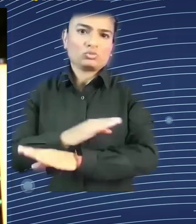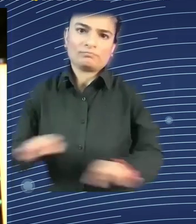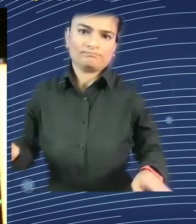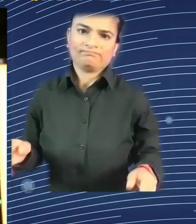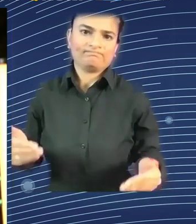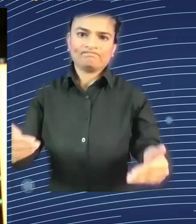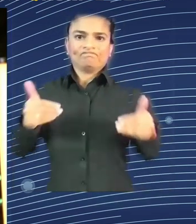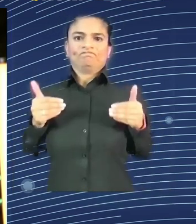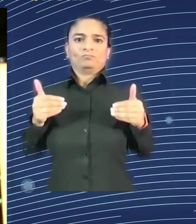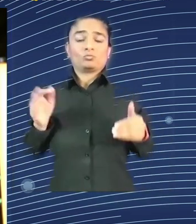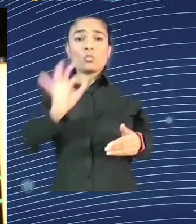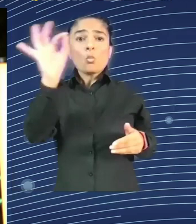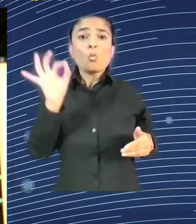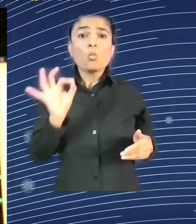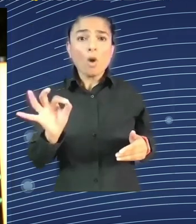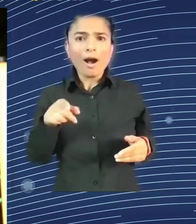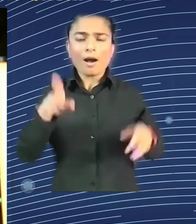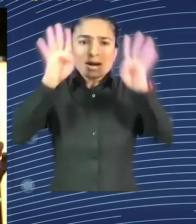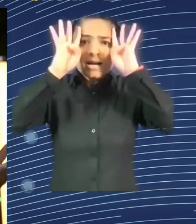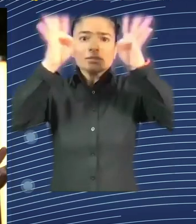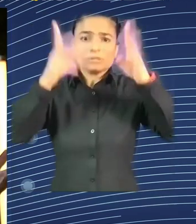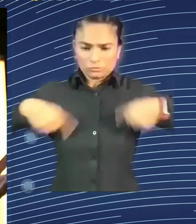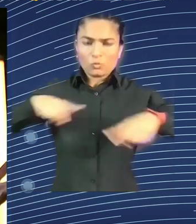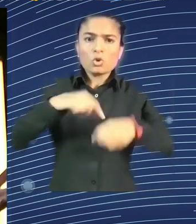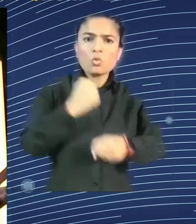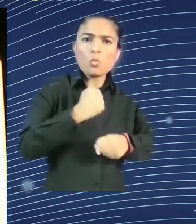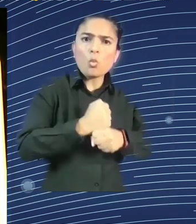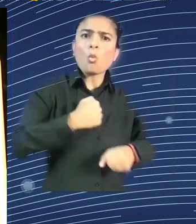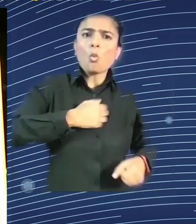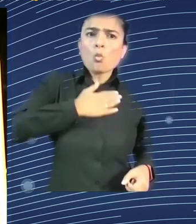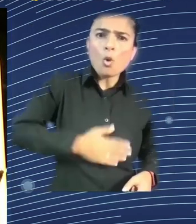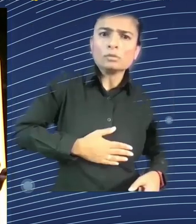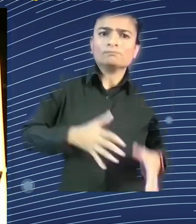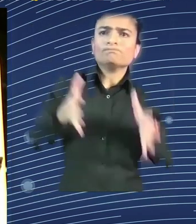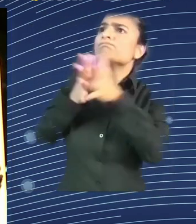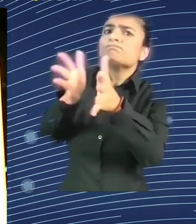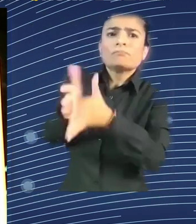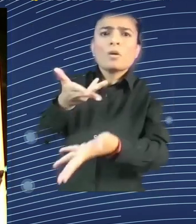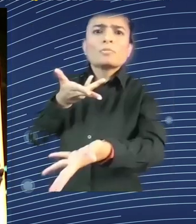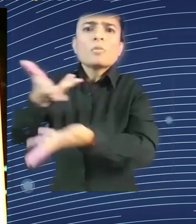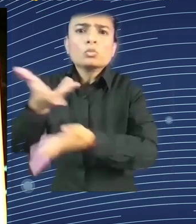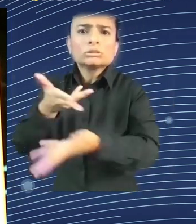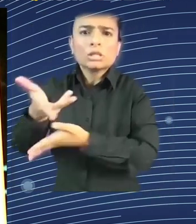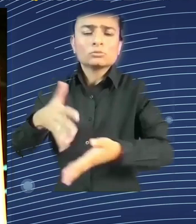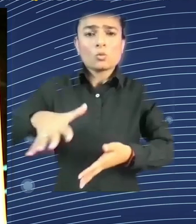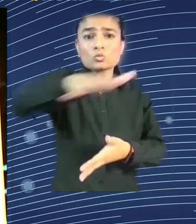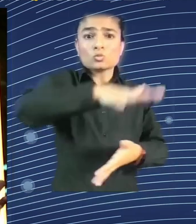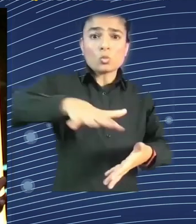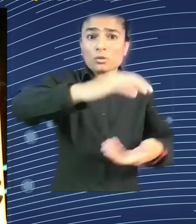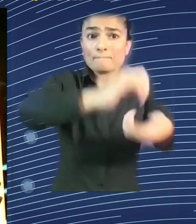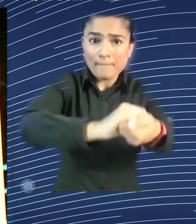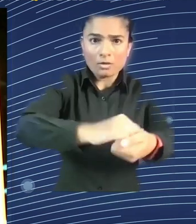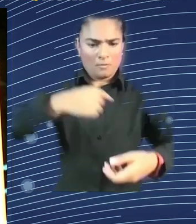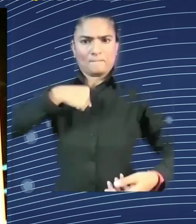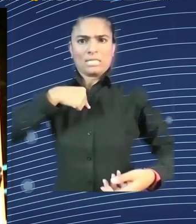want to negotiate between social partners. And I was very happy because this is an issue which social partners should